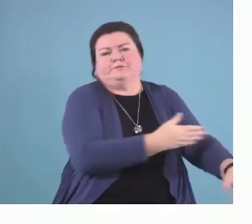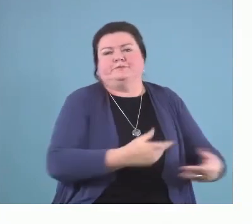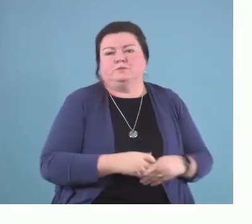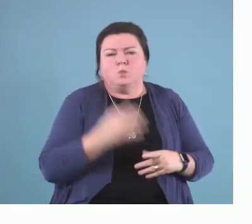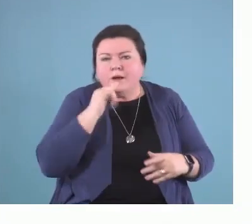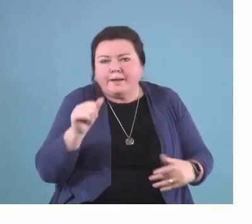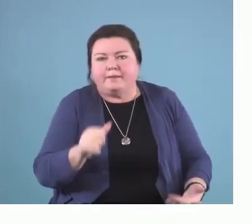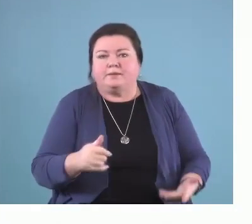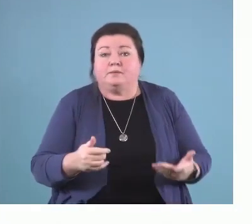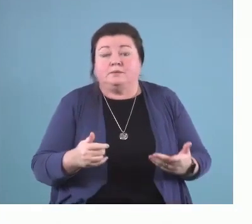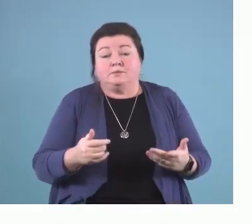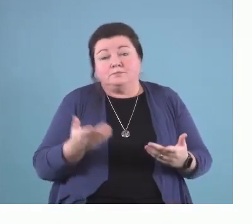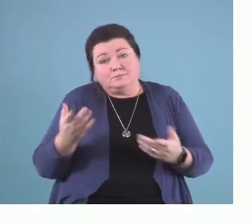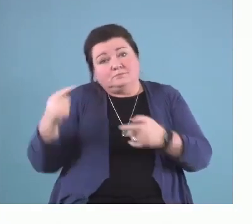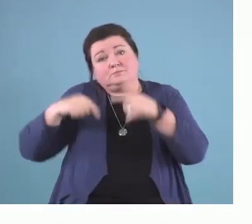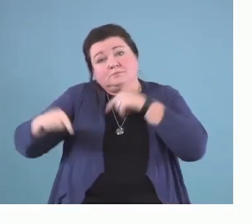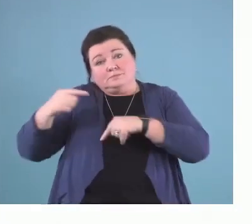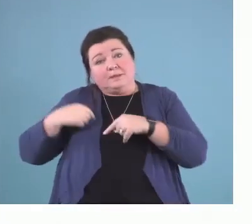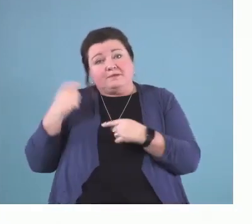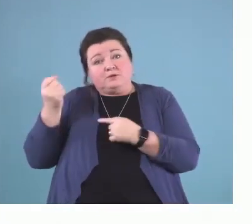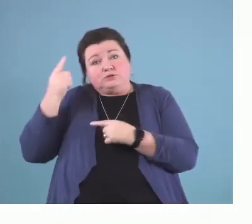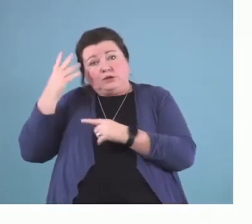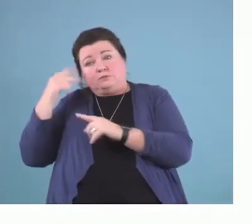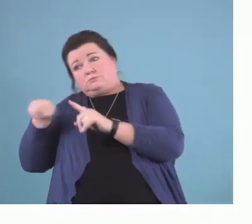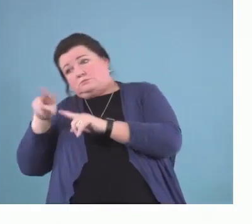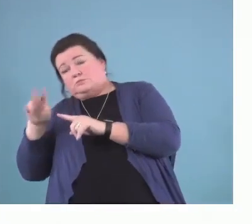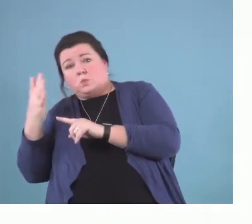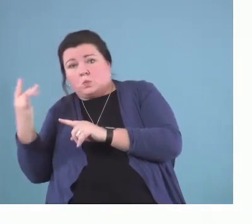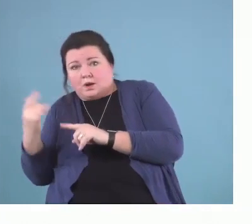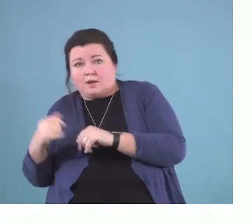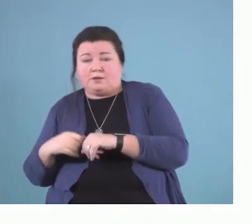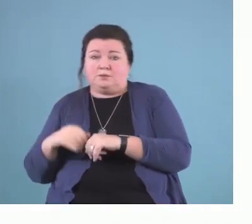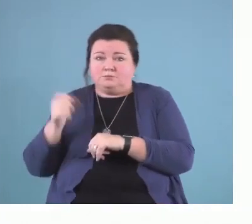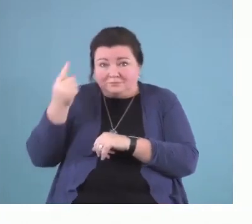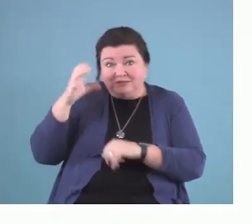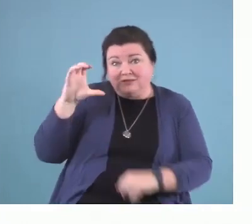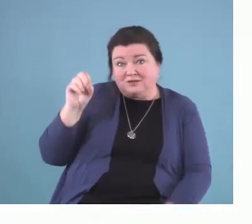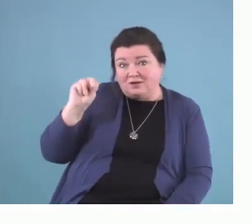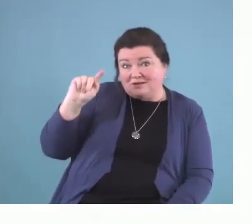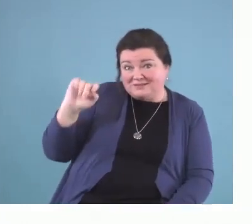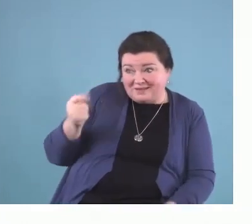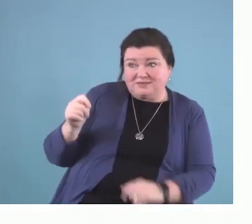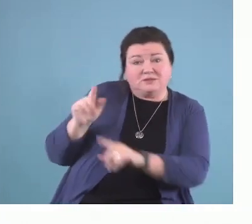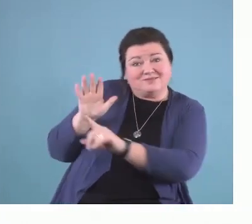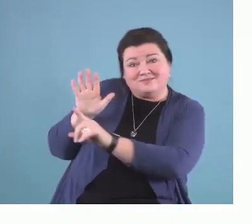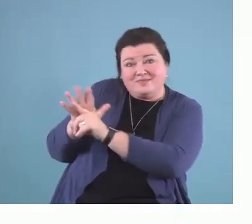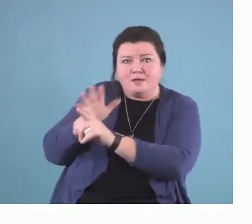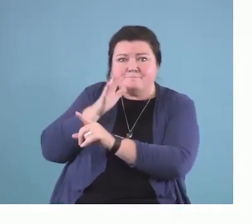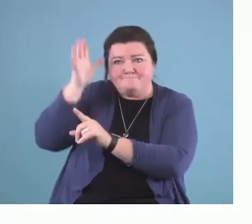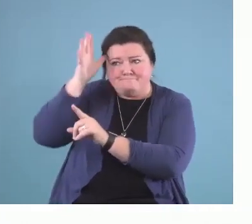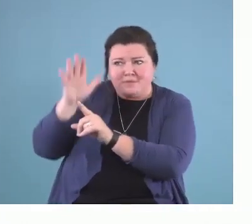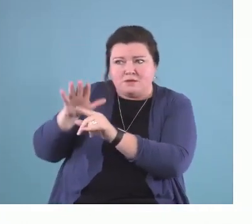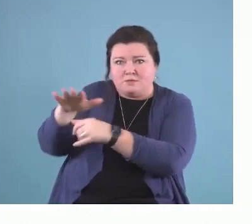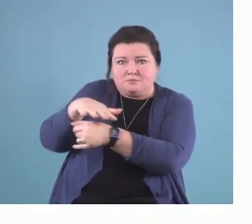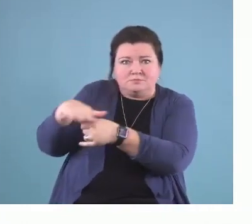understand why they might not be doing that, we have to understand the context in which they're parenting. And we have to understand